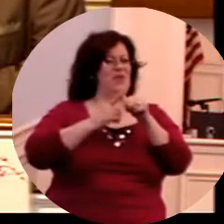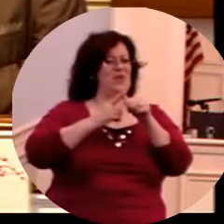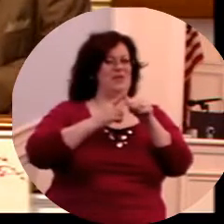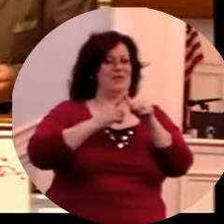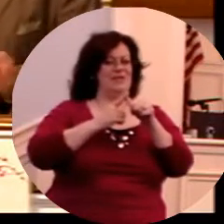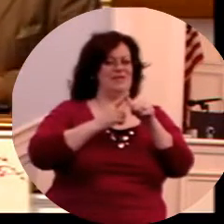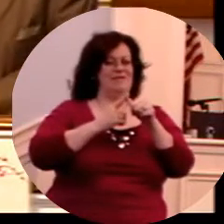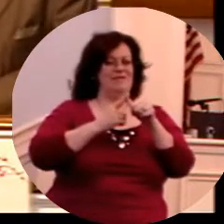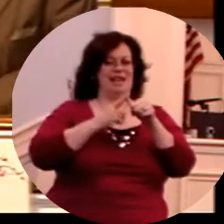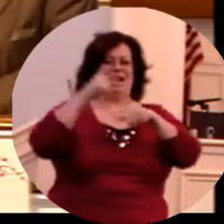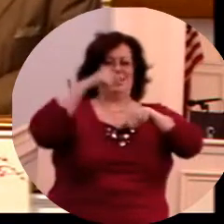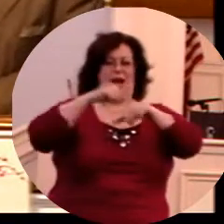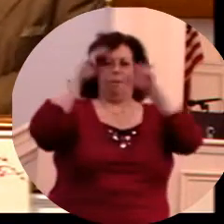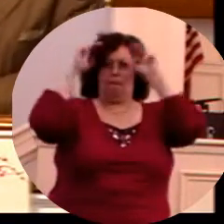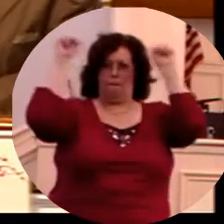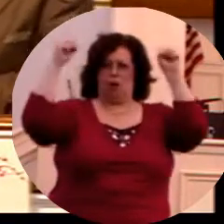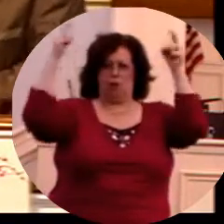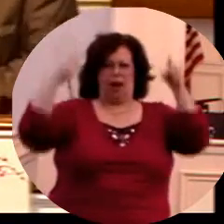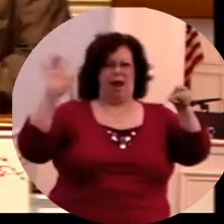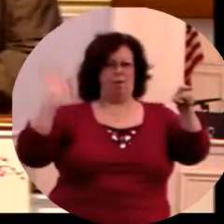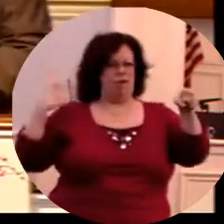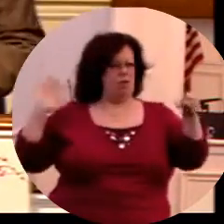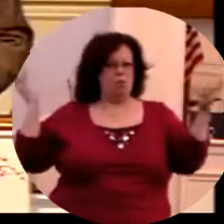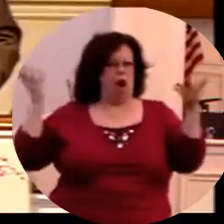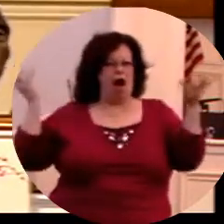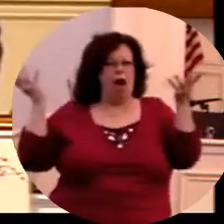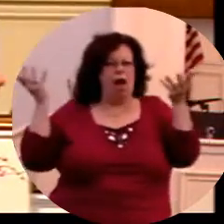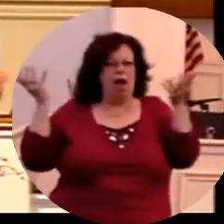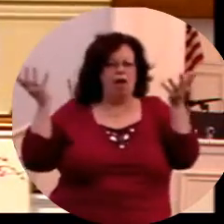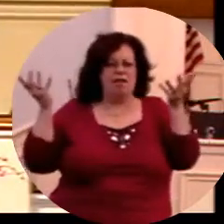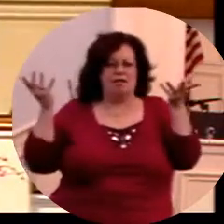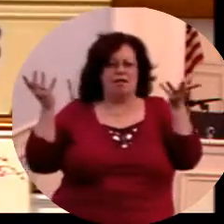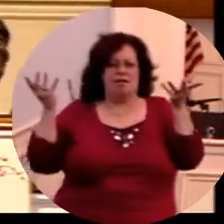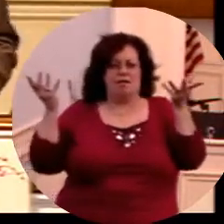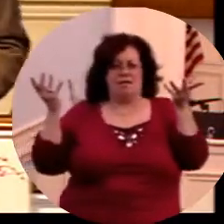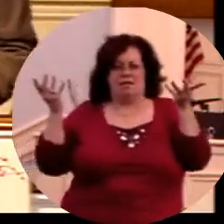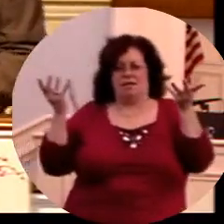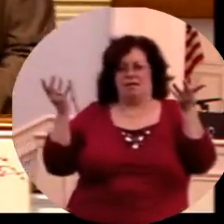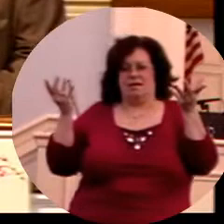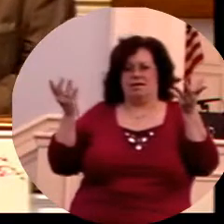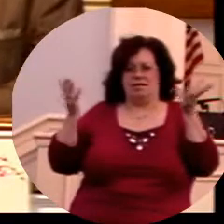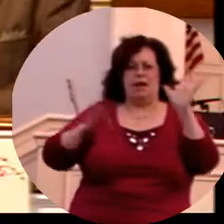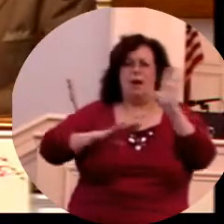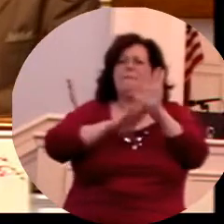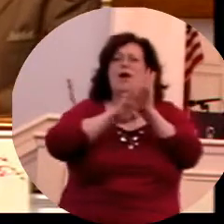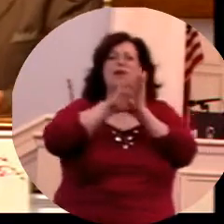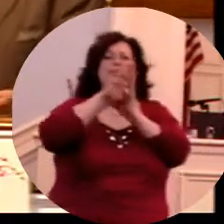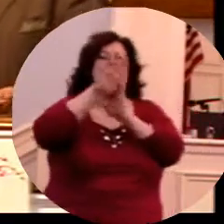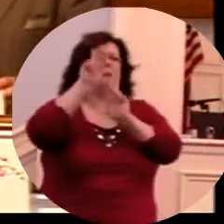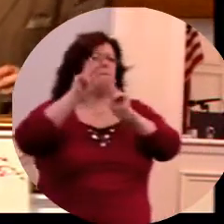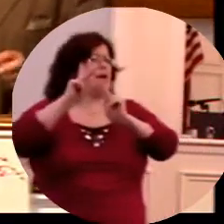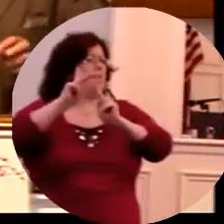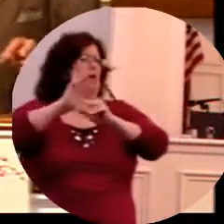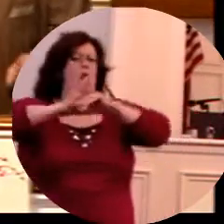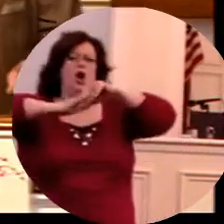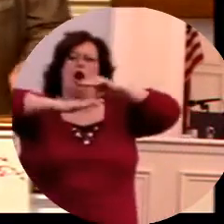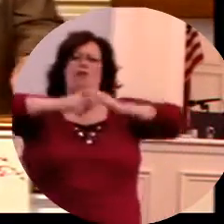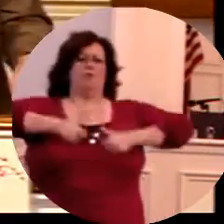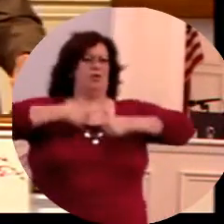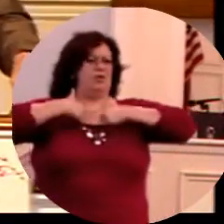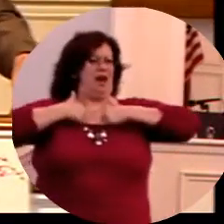today. Number 1, the days of Moses were days when prosperity